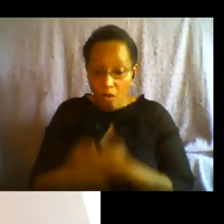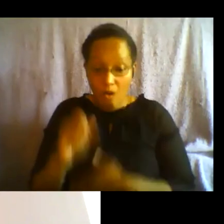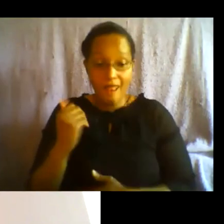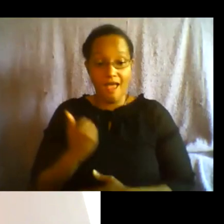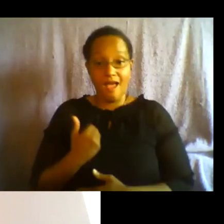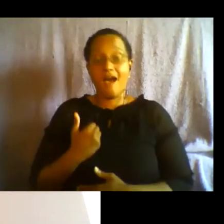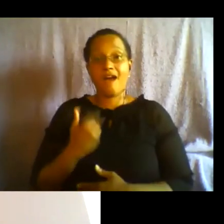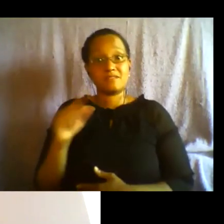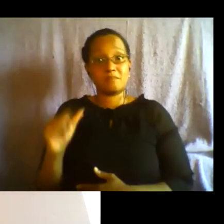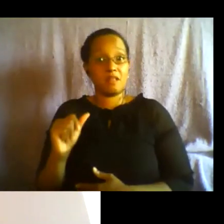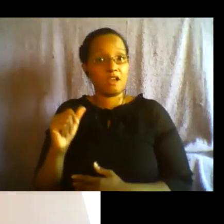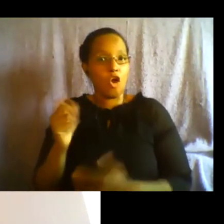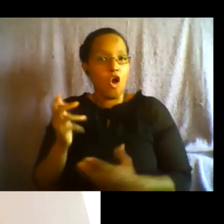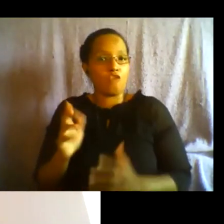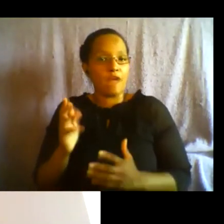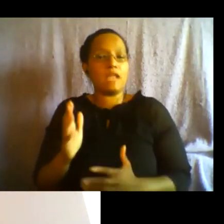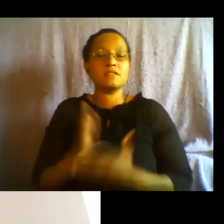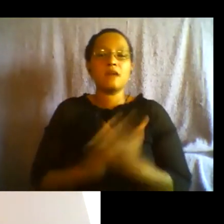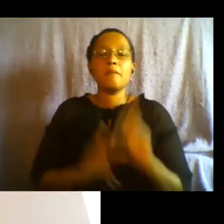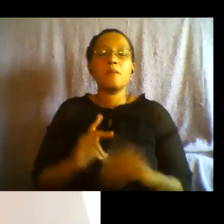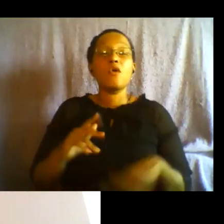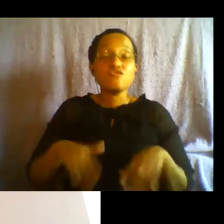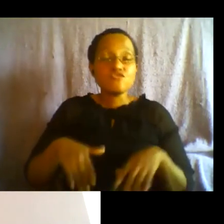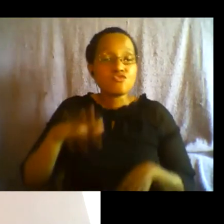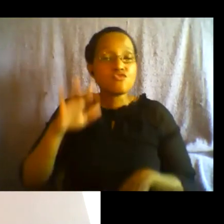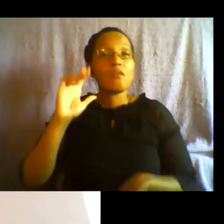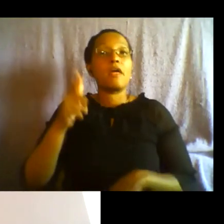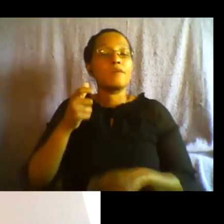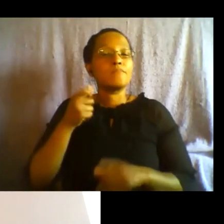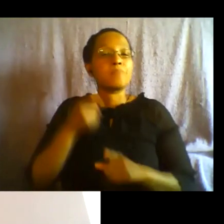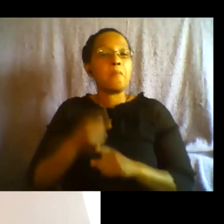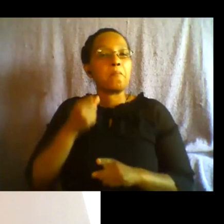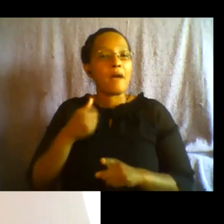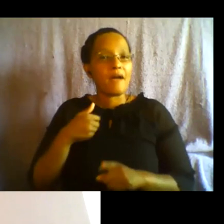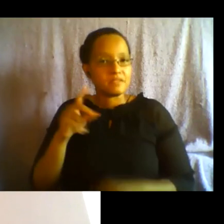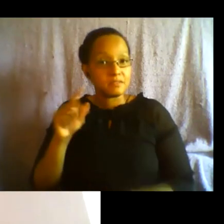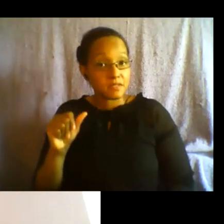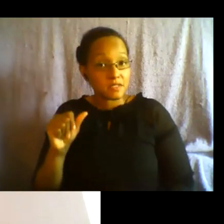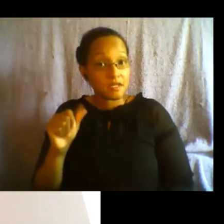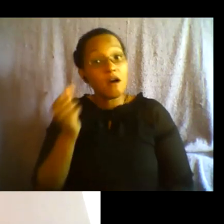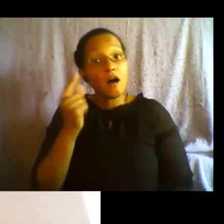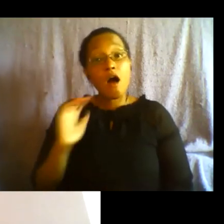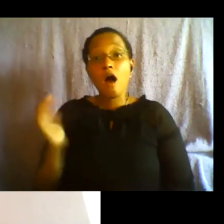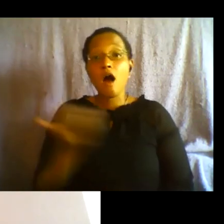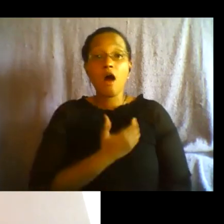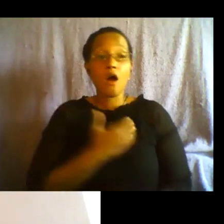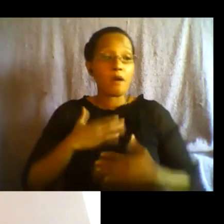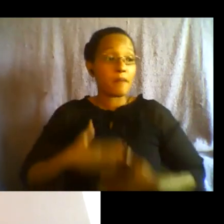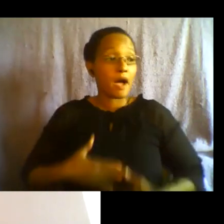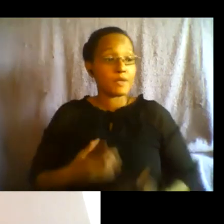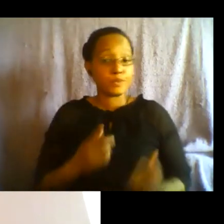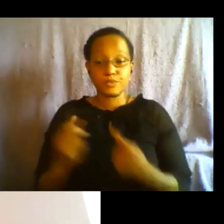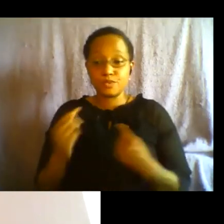at different points in our lives and um what we can do in our bodies from day to day from moment to moment